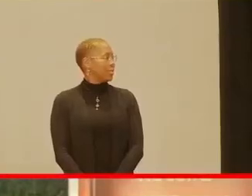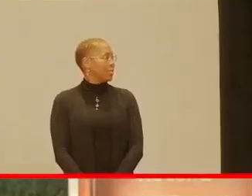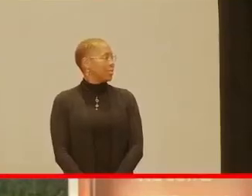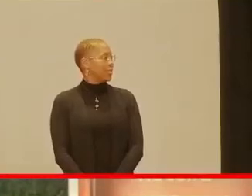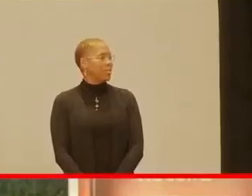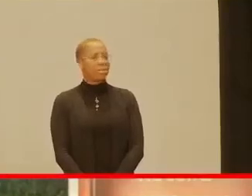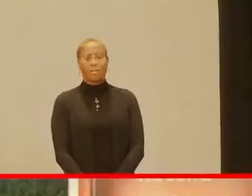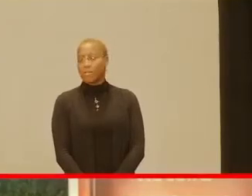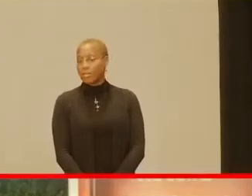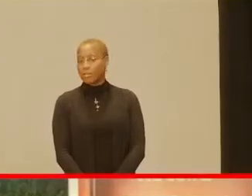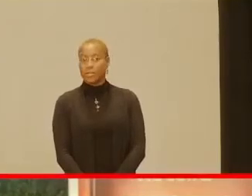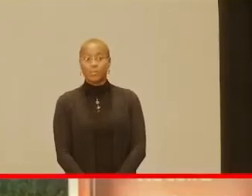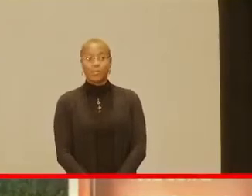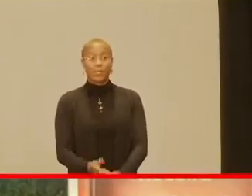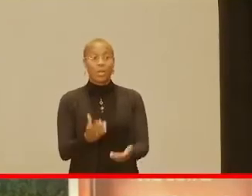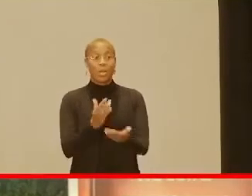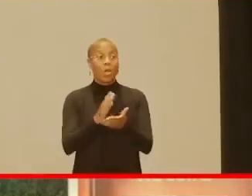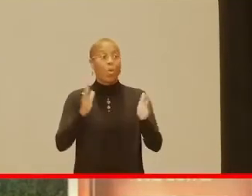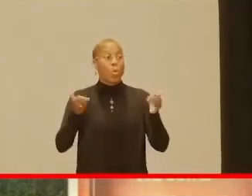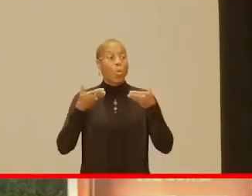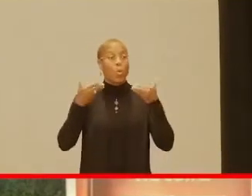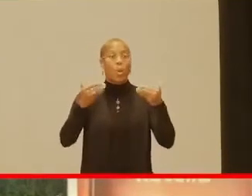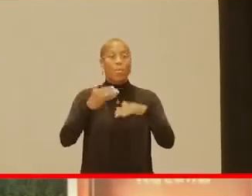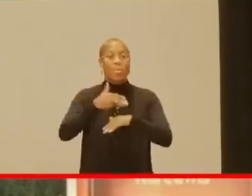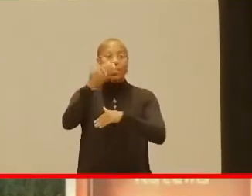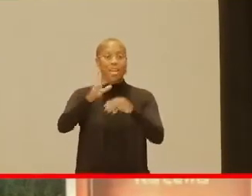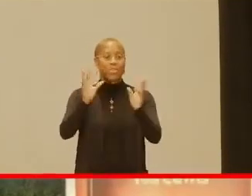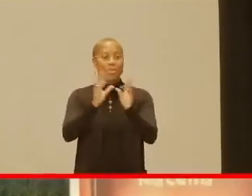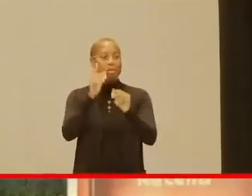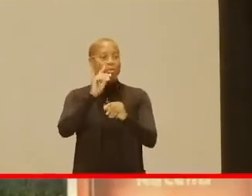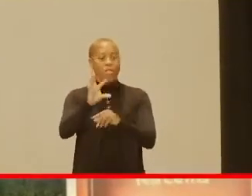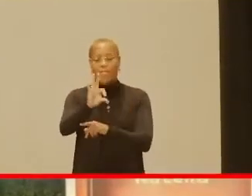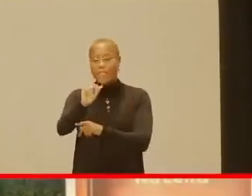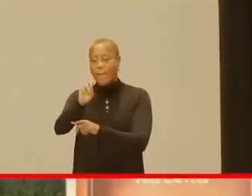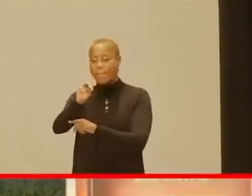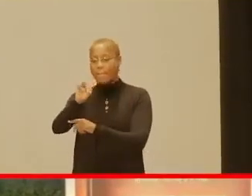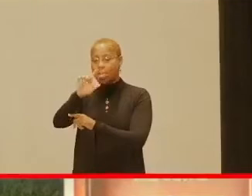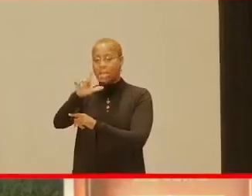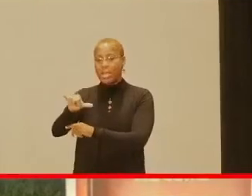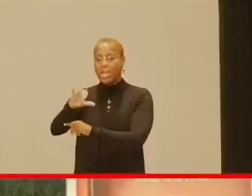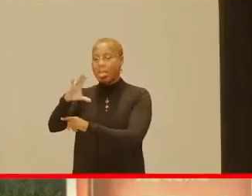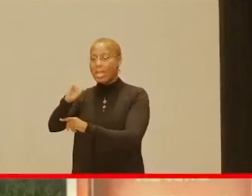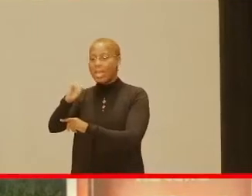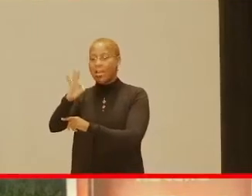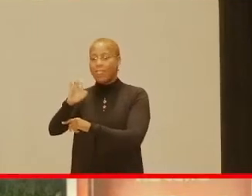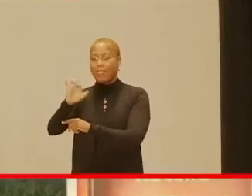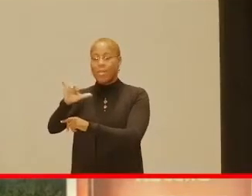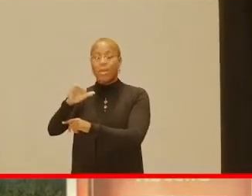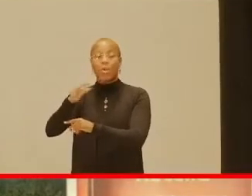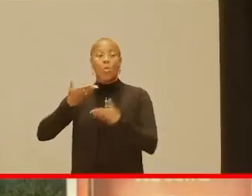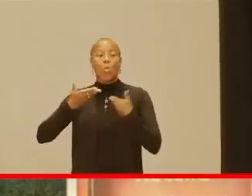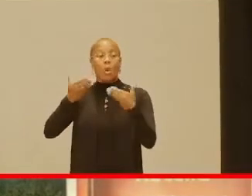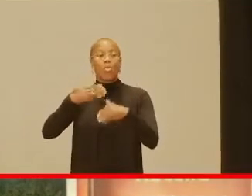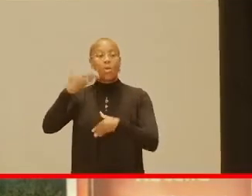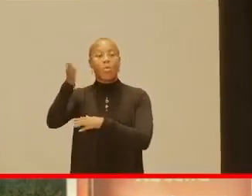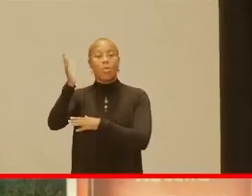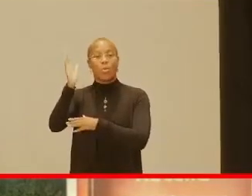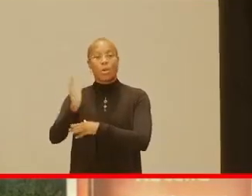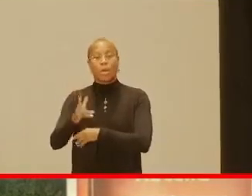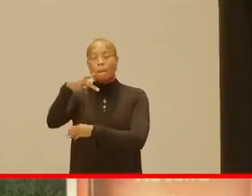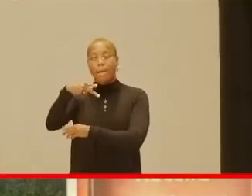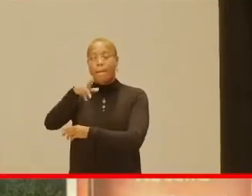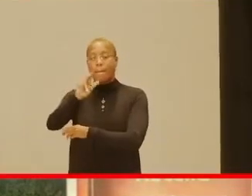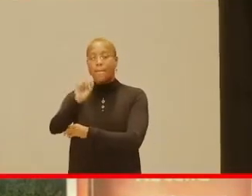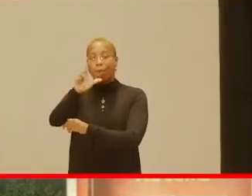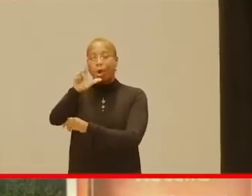All right, everyone, welcome to our next session for the Family Cafe. Please welcome our next presenter, Paula Burns from